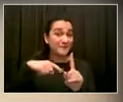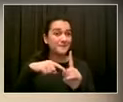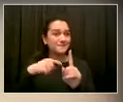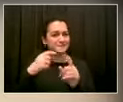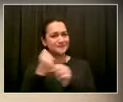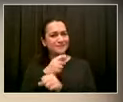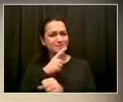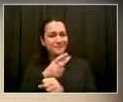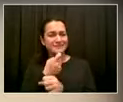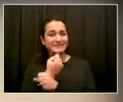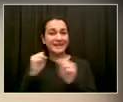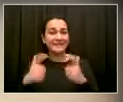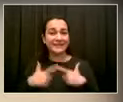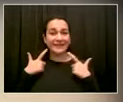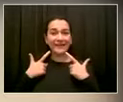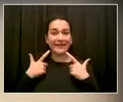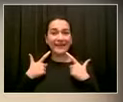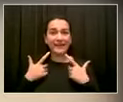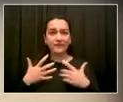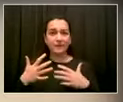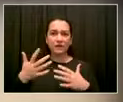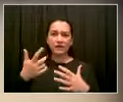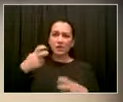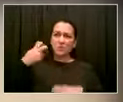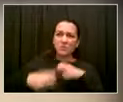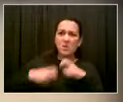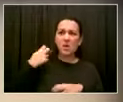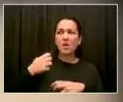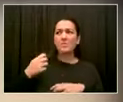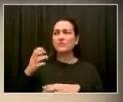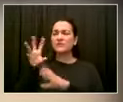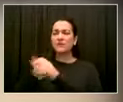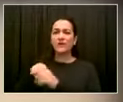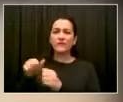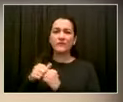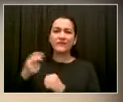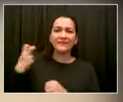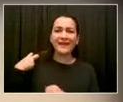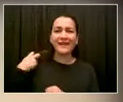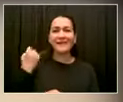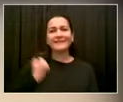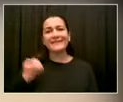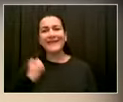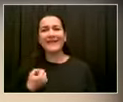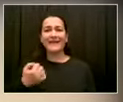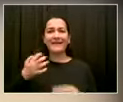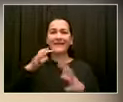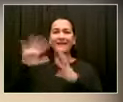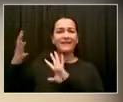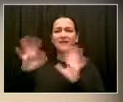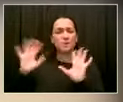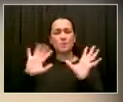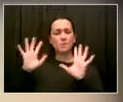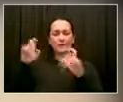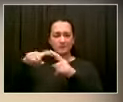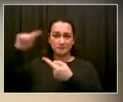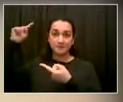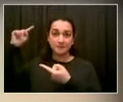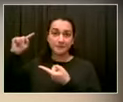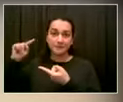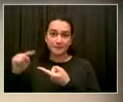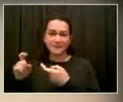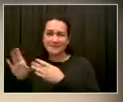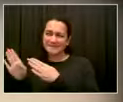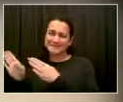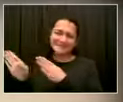and get in front of the gun violence and make sure that it does not go to places where it don't need to go. So I'm excited to create job